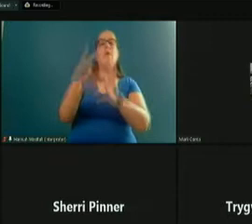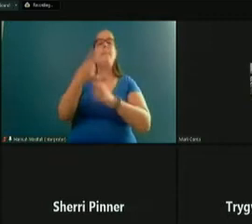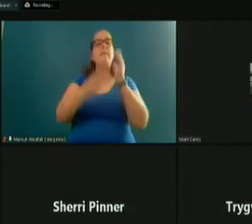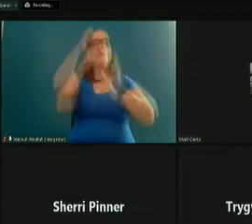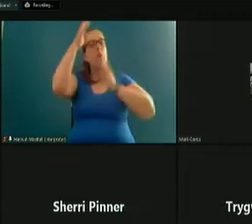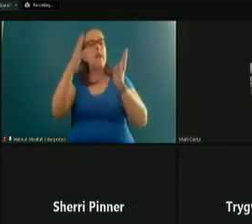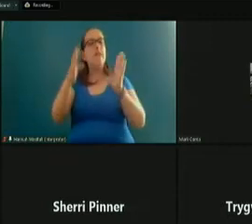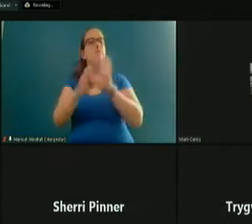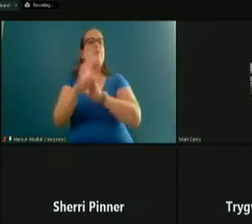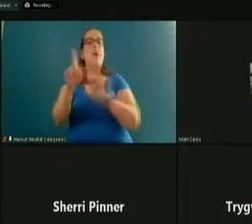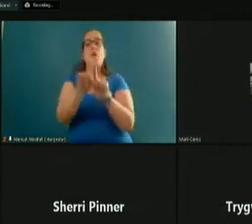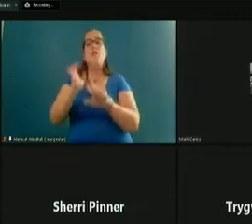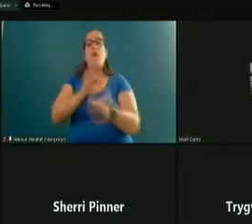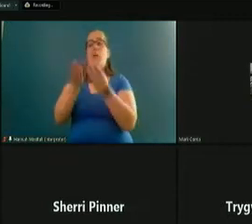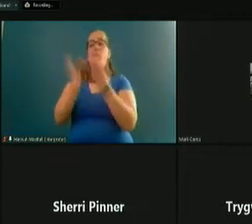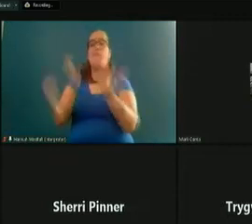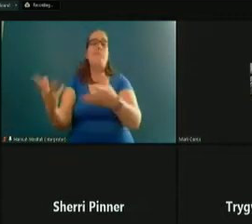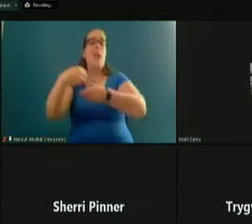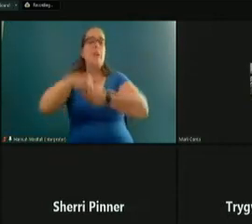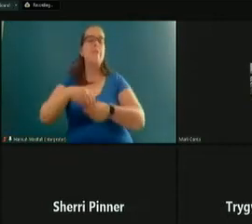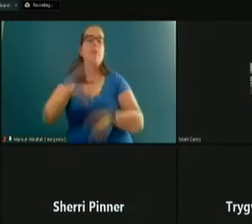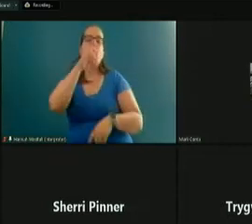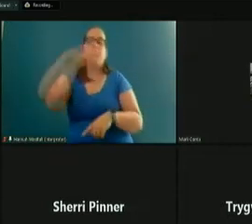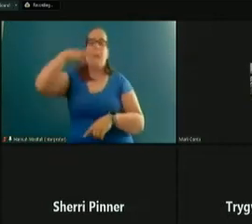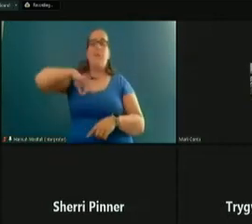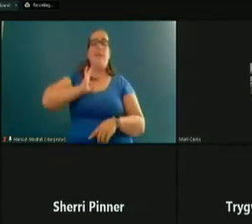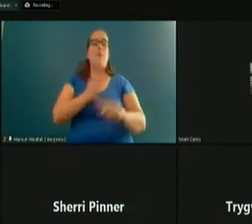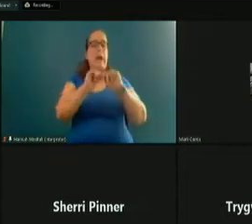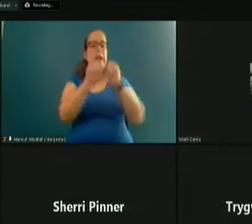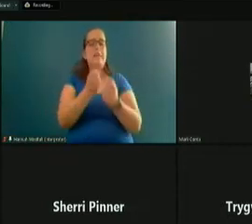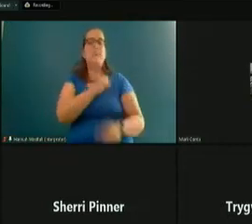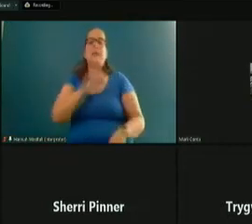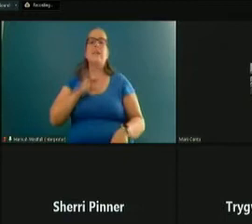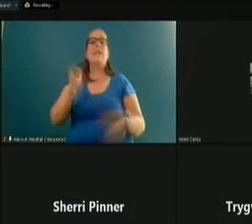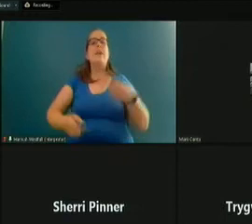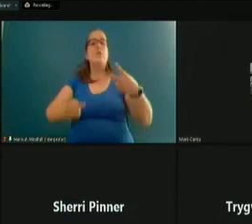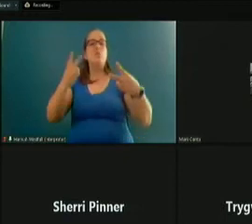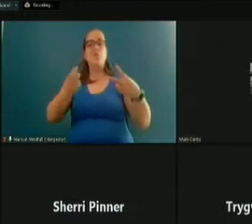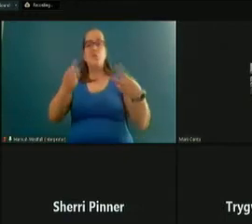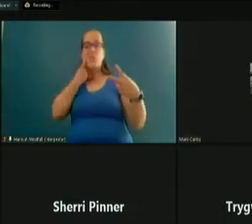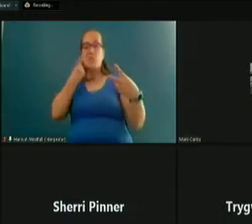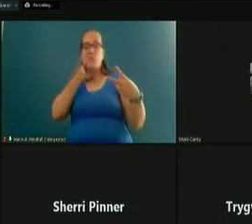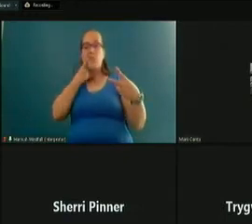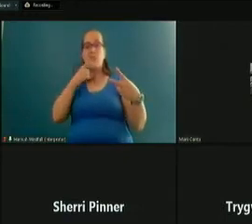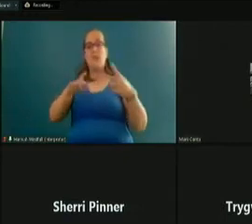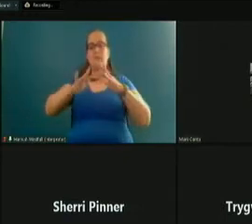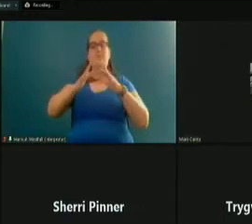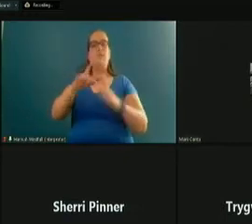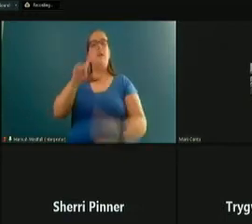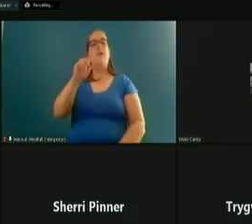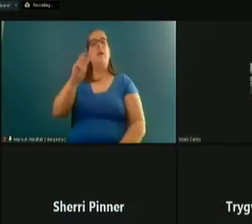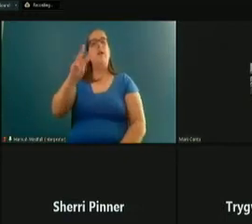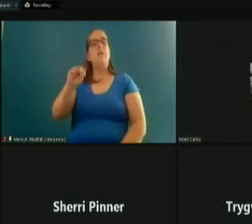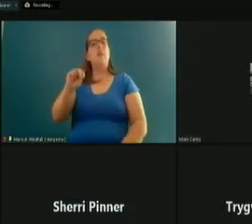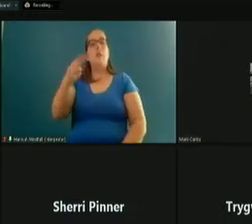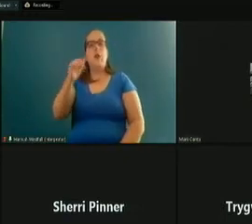well as our public engagement. And this is really to the credit of our team and our staff. And these were the two recent virtual town halls, or